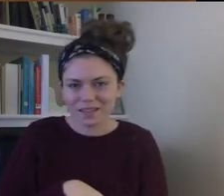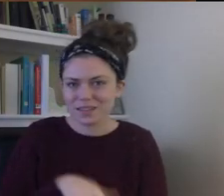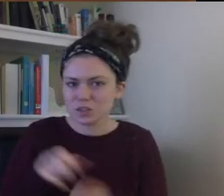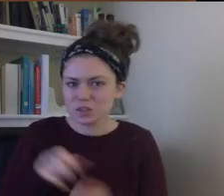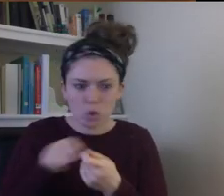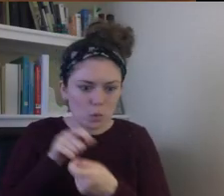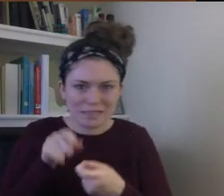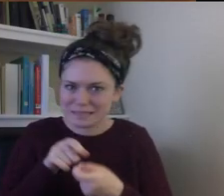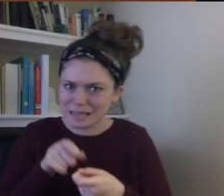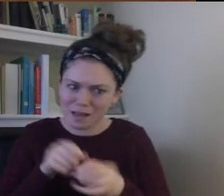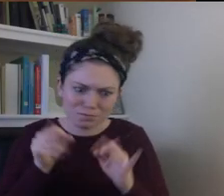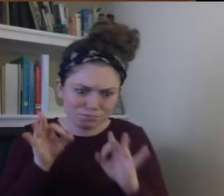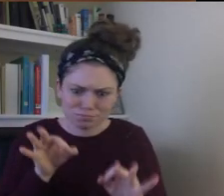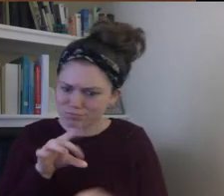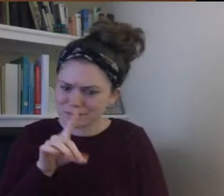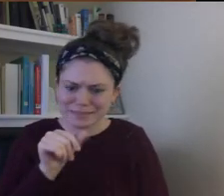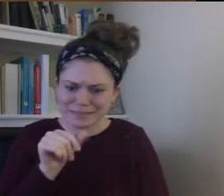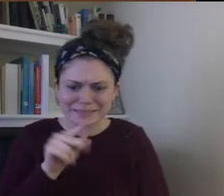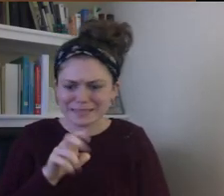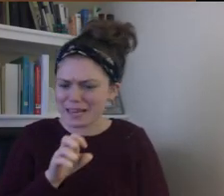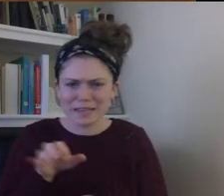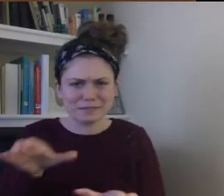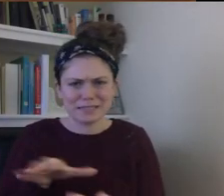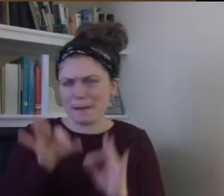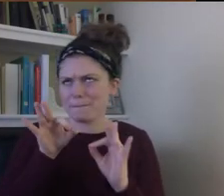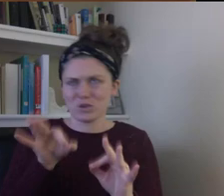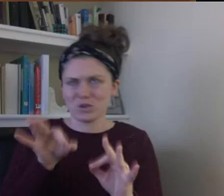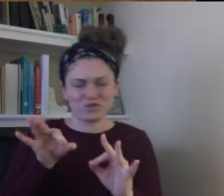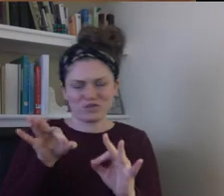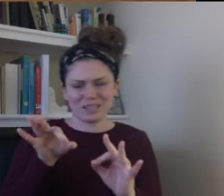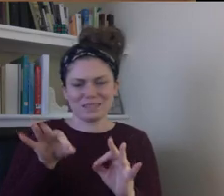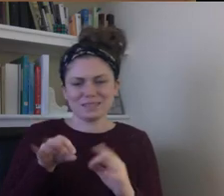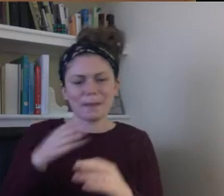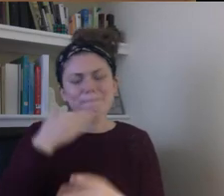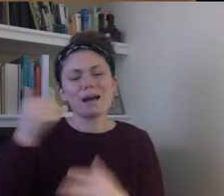this. It's so much better than I could have imagined myself.